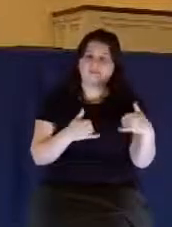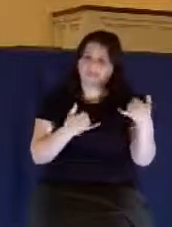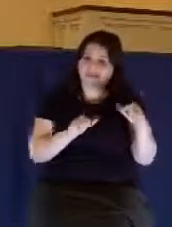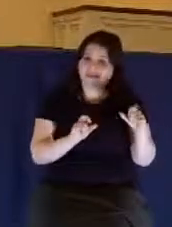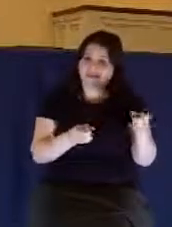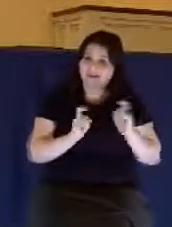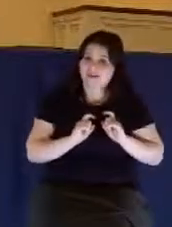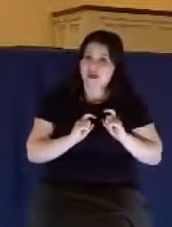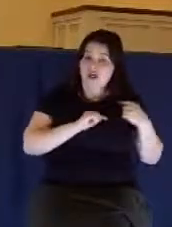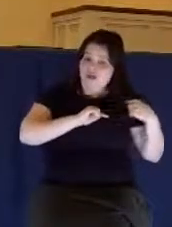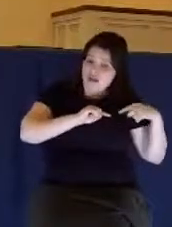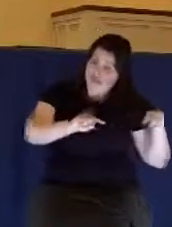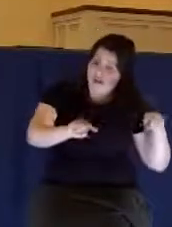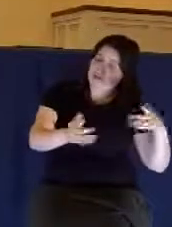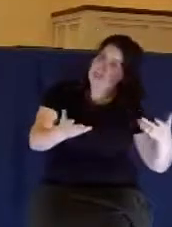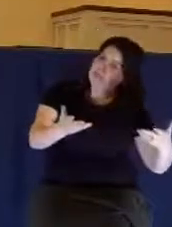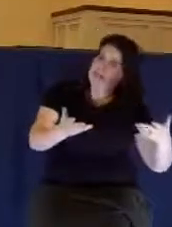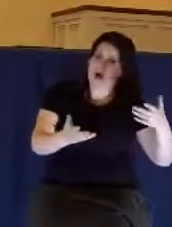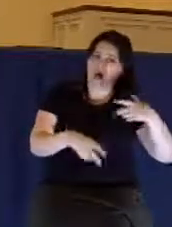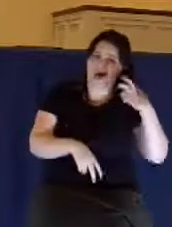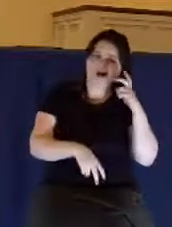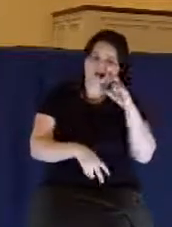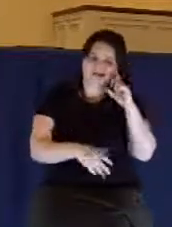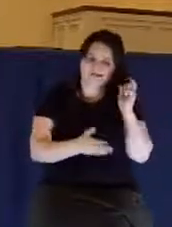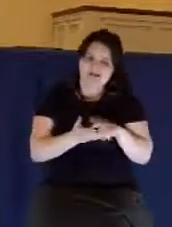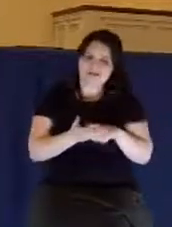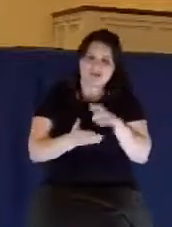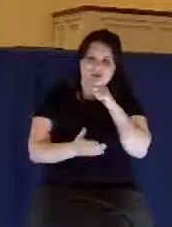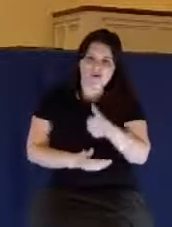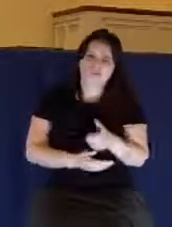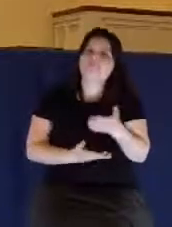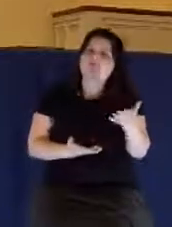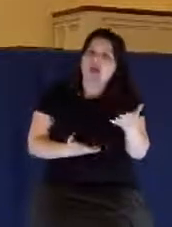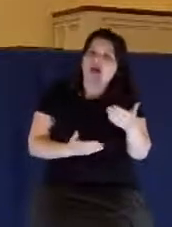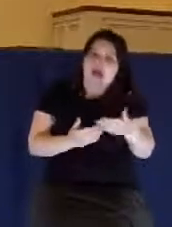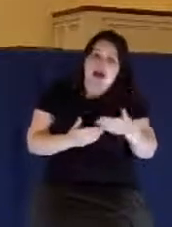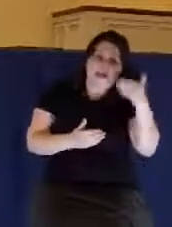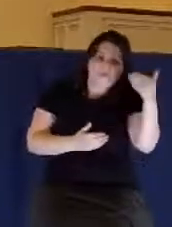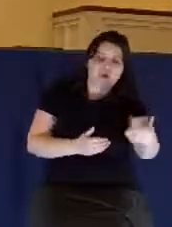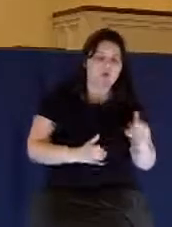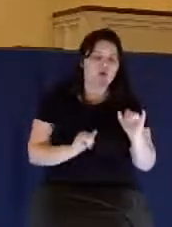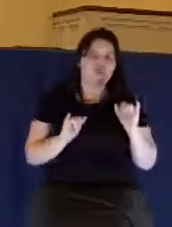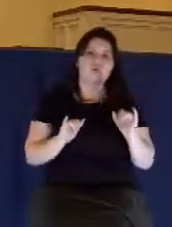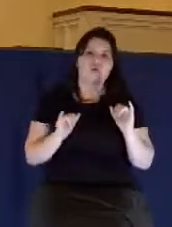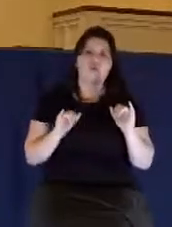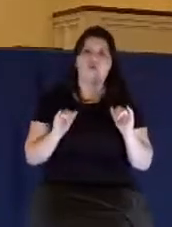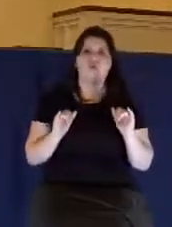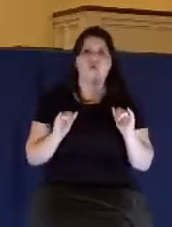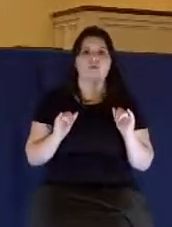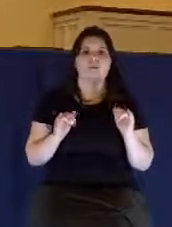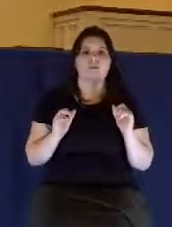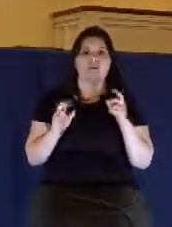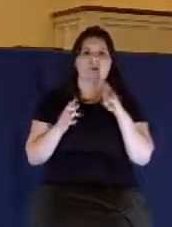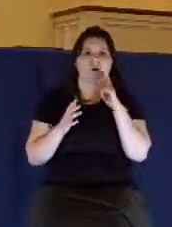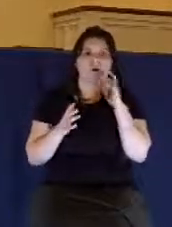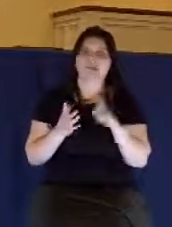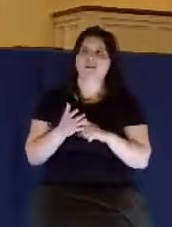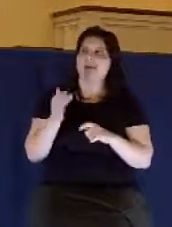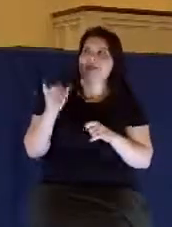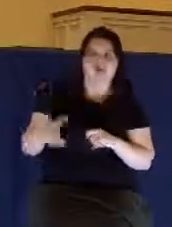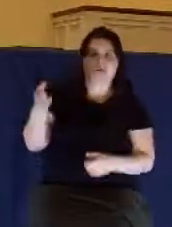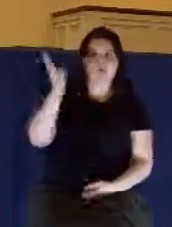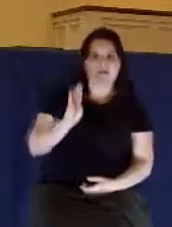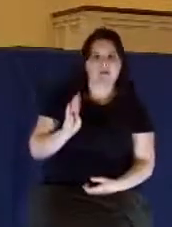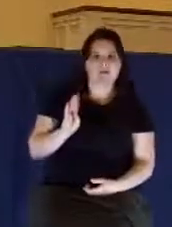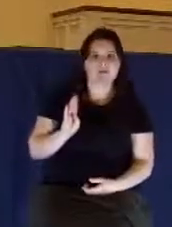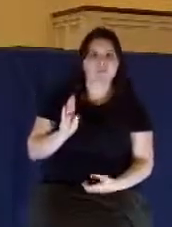recognize it at the time. But in the end, I've talked to some Christians where they say, you know, this happened in my life. It was a dark time. I look back on it now, years removed,